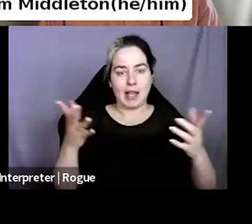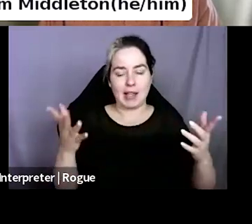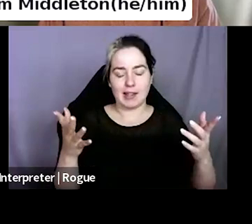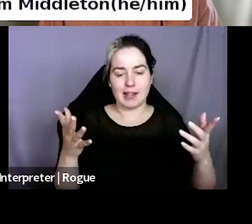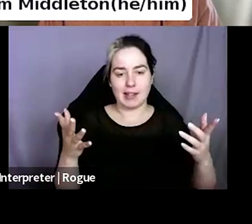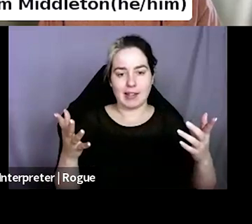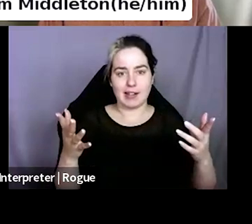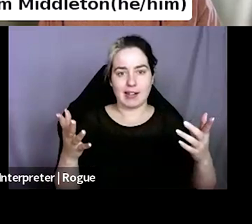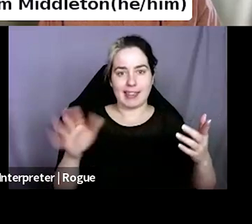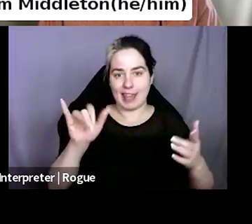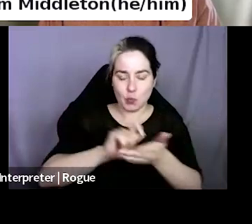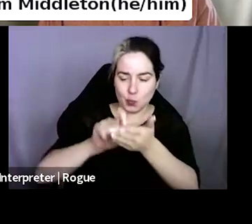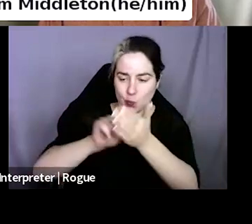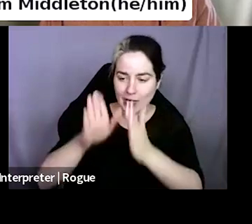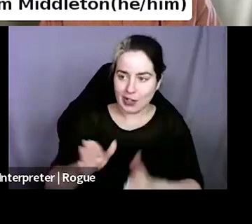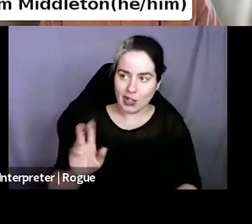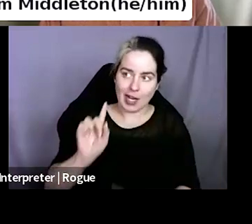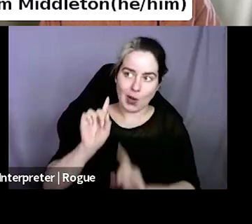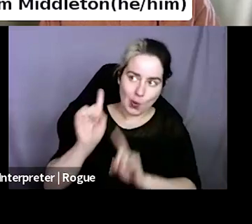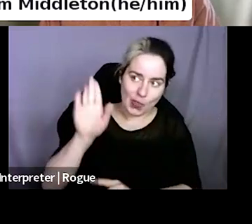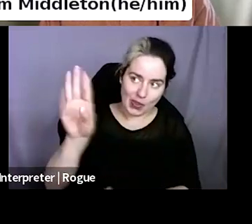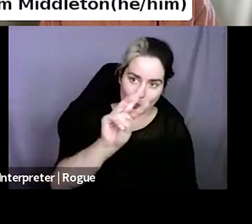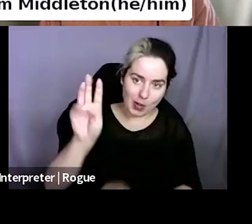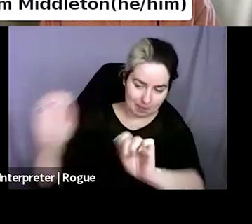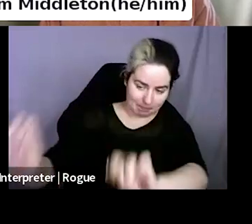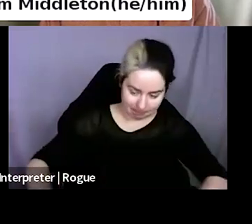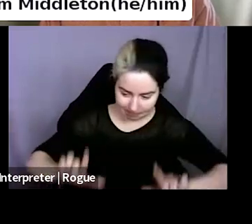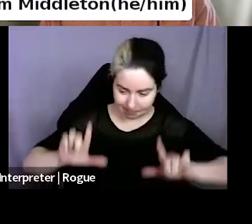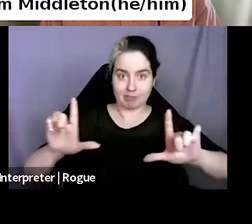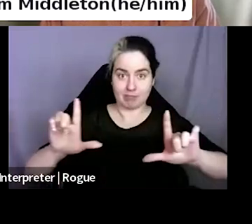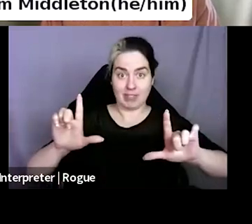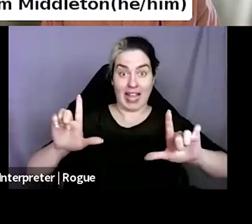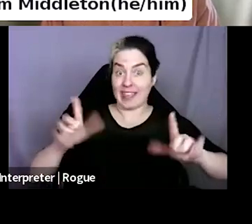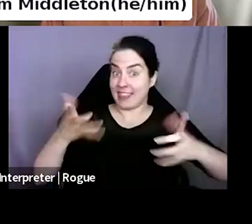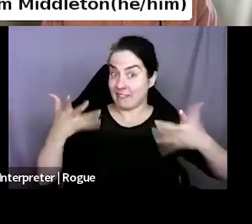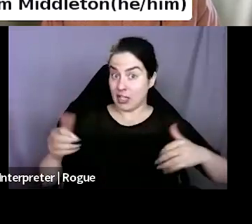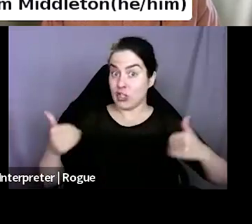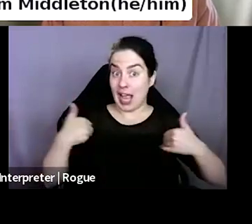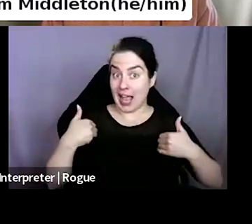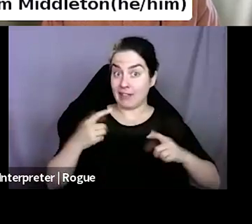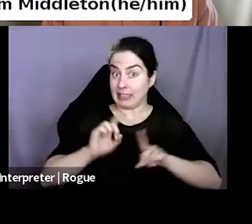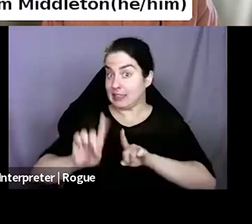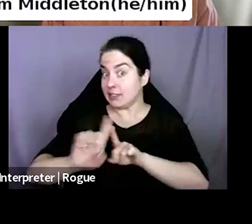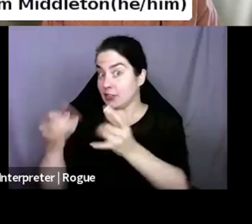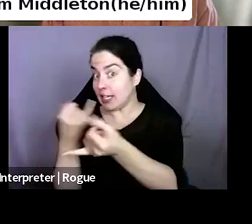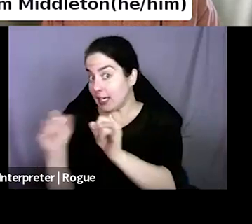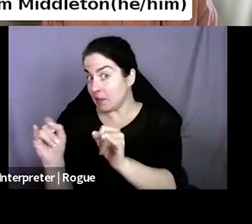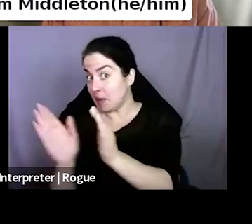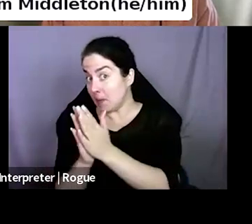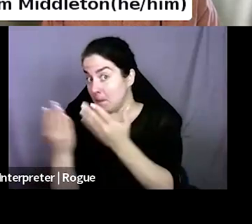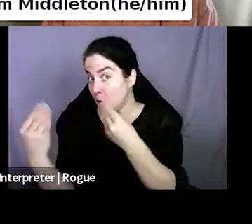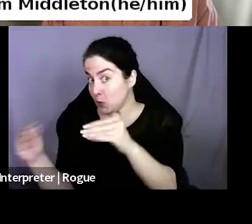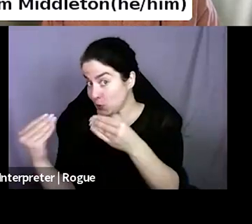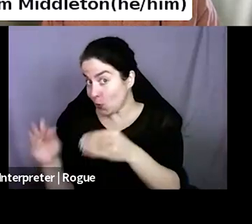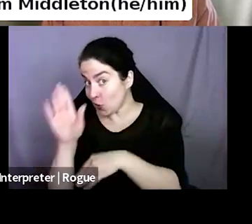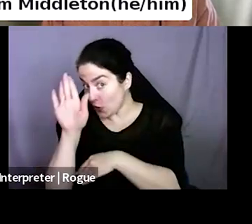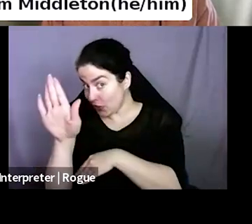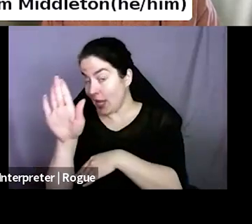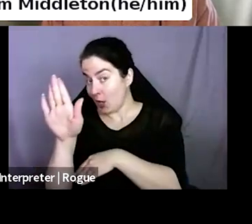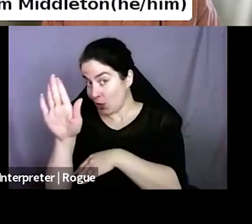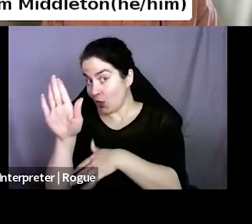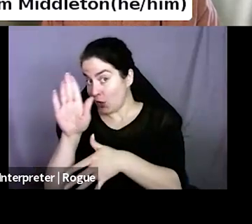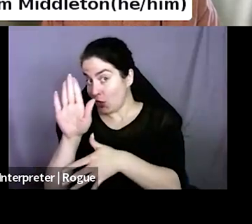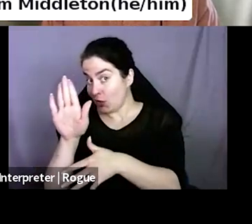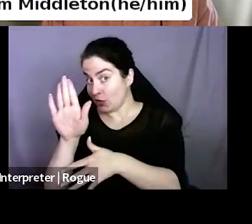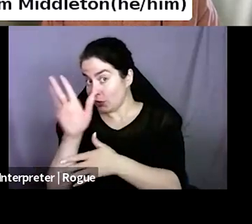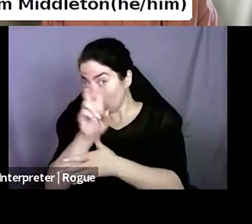website, even though they've booked with multiple independent bookstores for their upcoming tour, there is no independent option on the website. None of